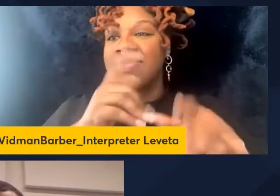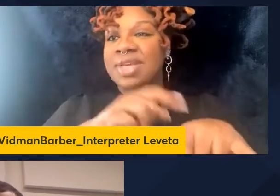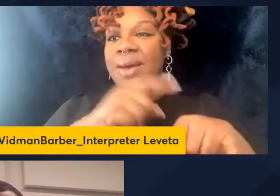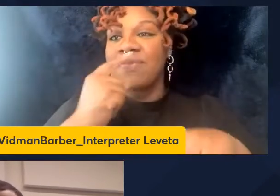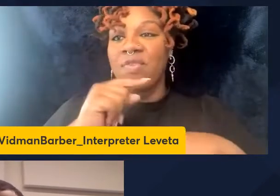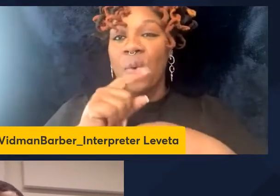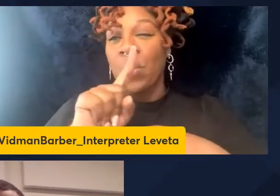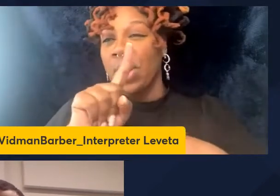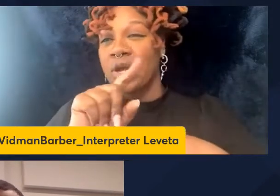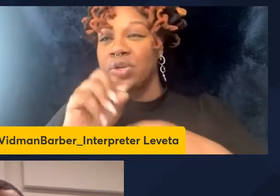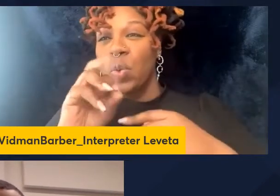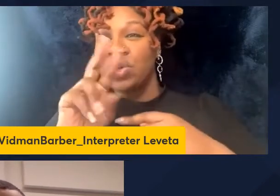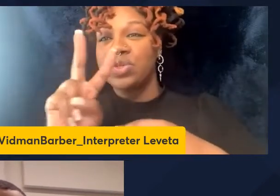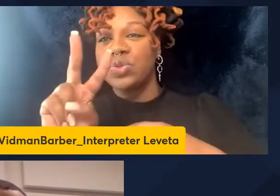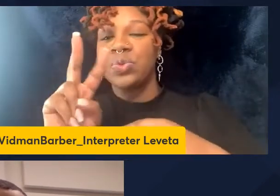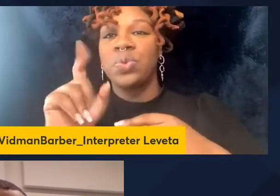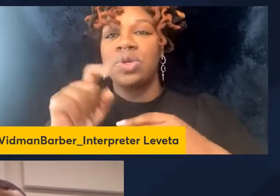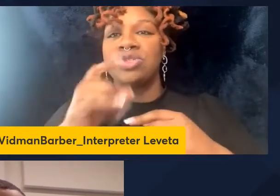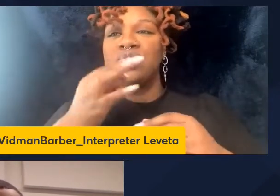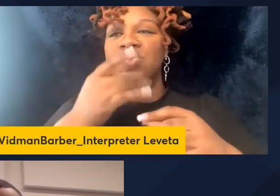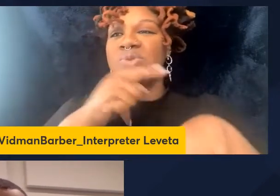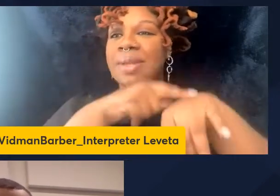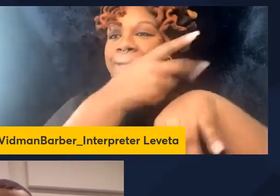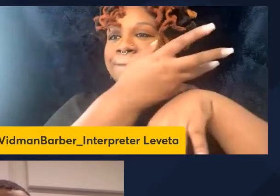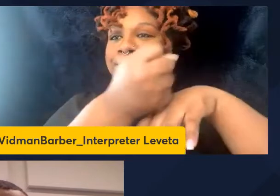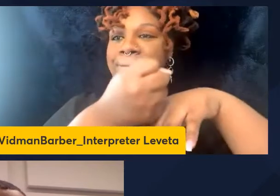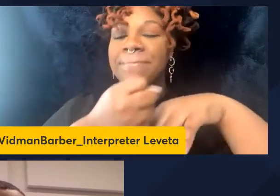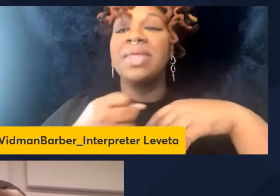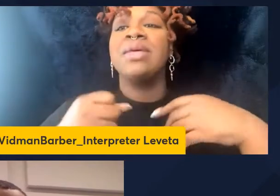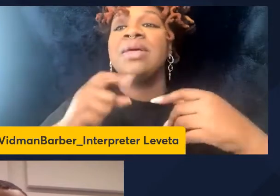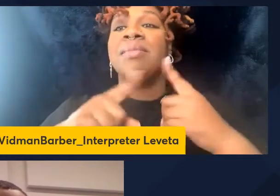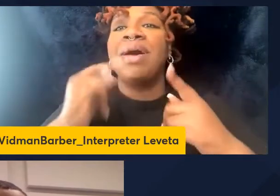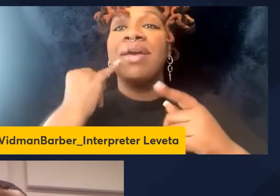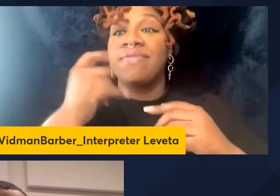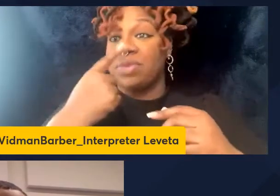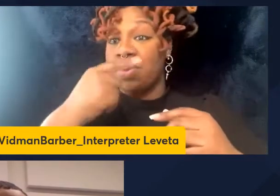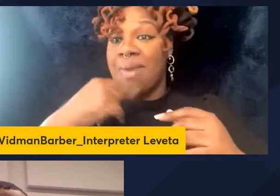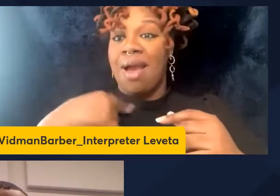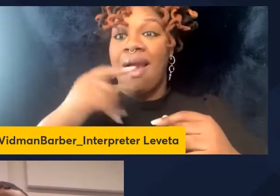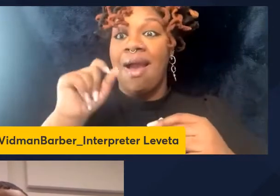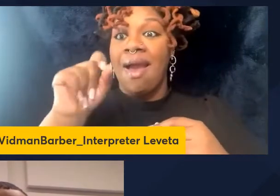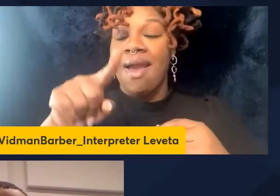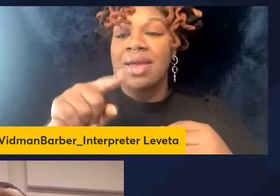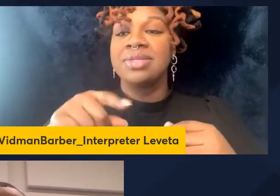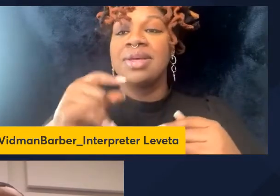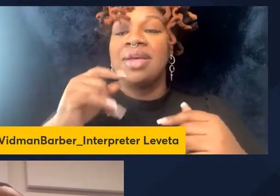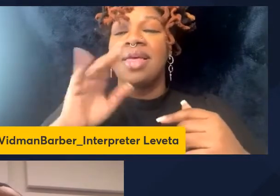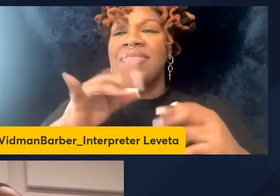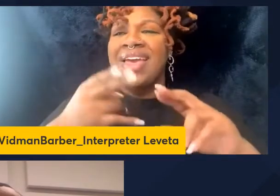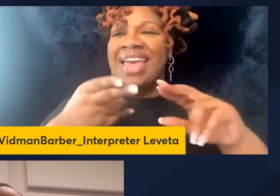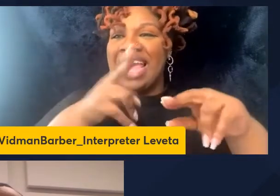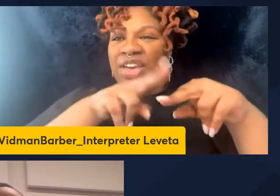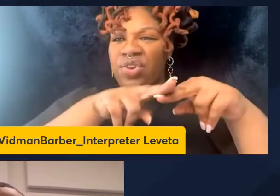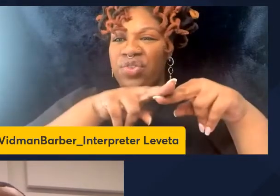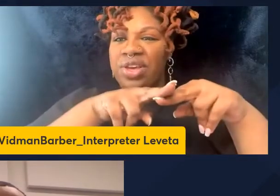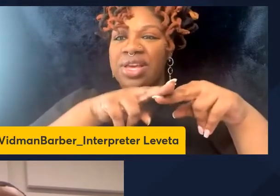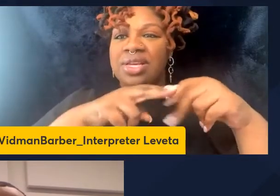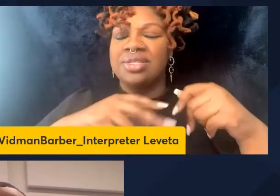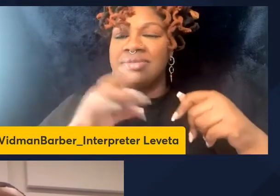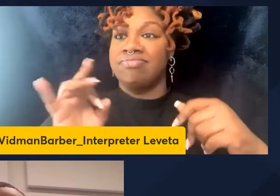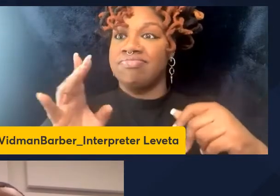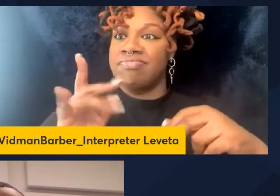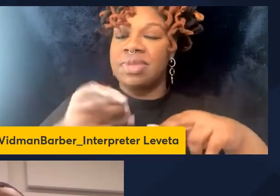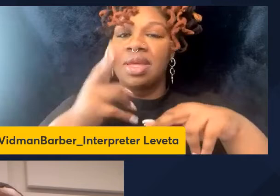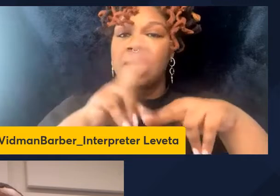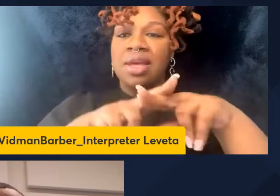out of time. But if I may ask, so this increase, this actually phenomenal increase